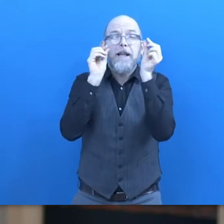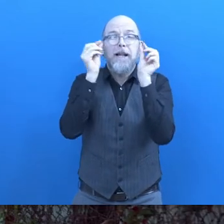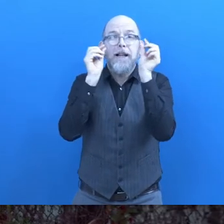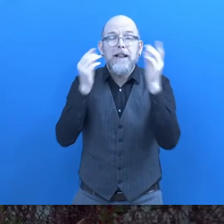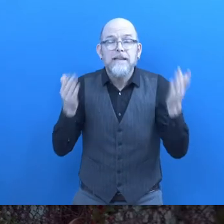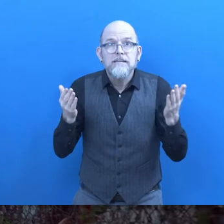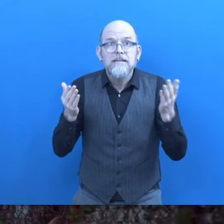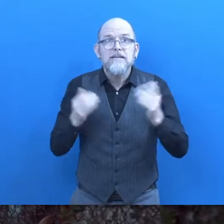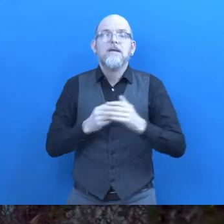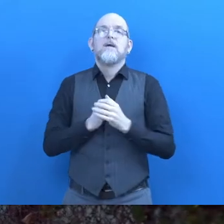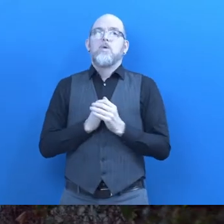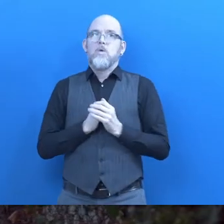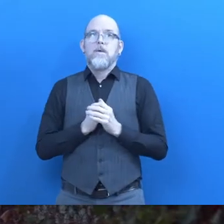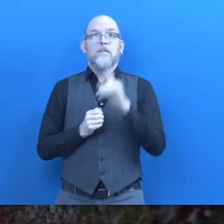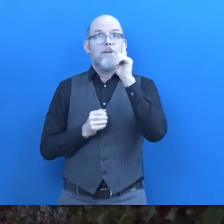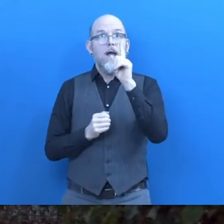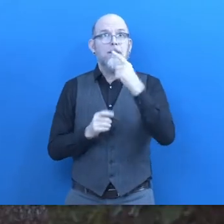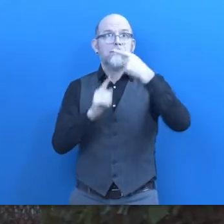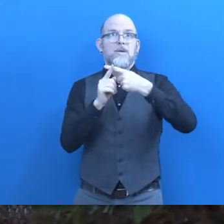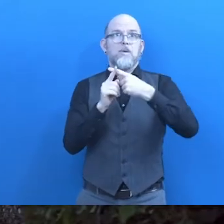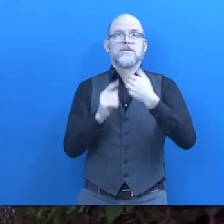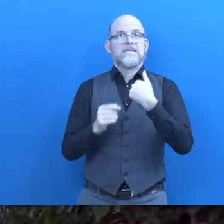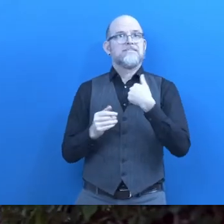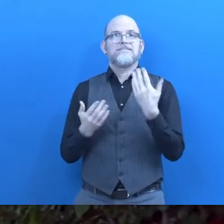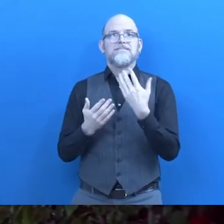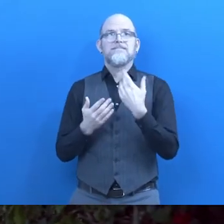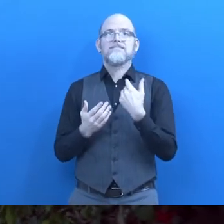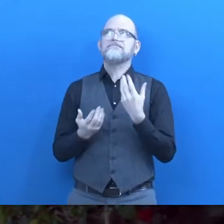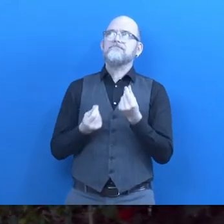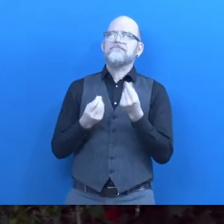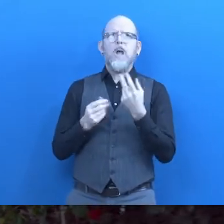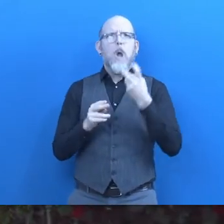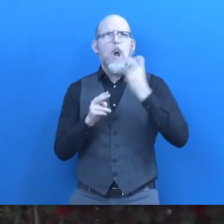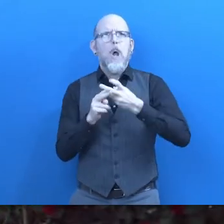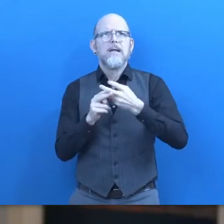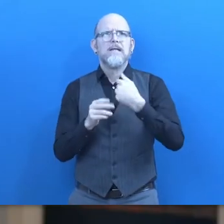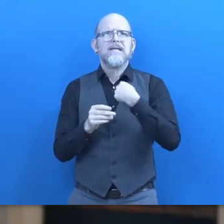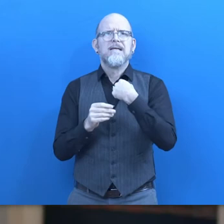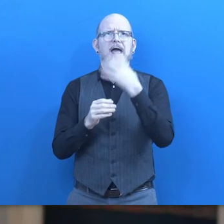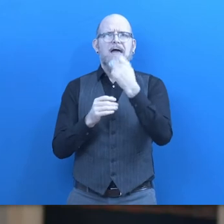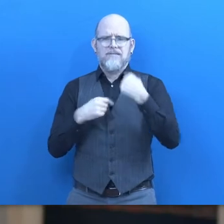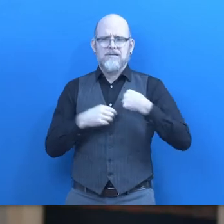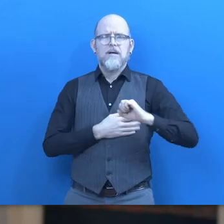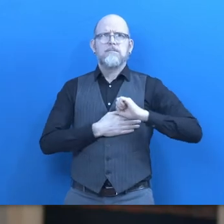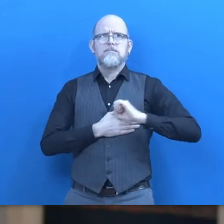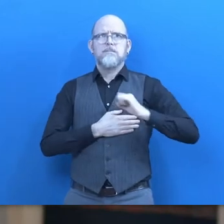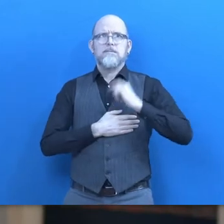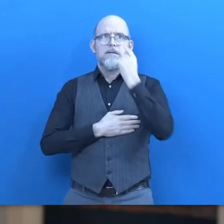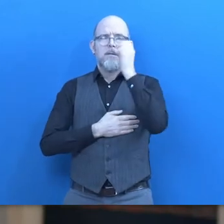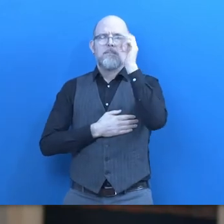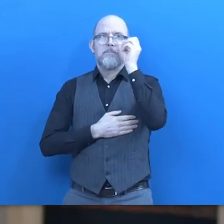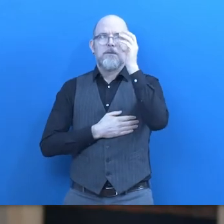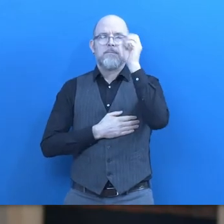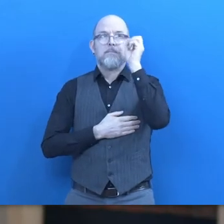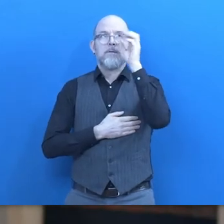vision in addition just to add insult to injury with that vision loss that I do have I have what's called photopsia so everything is